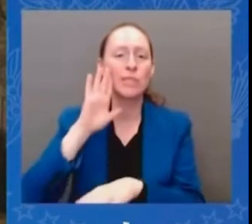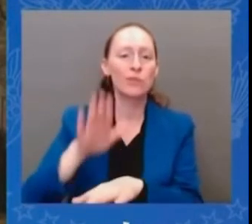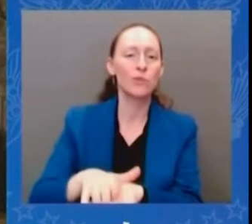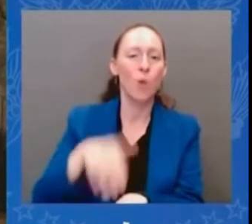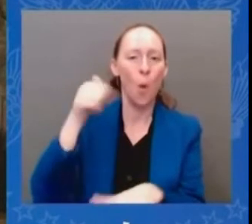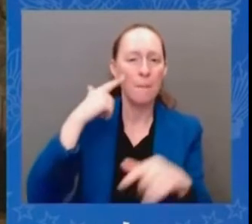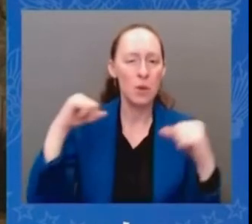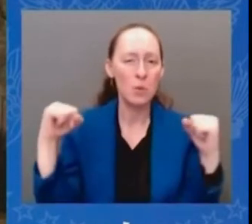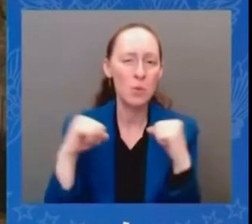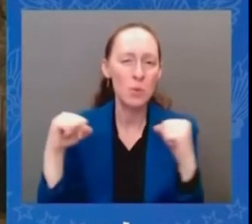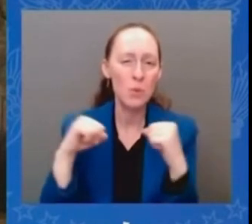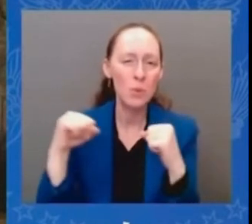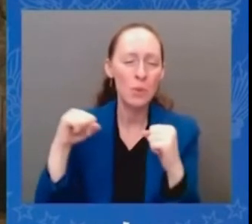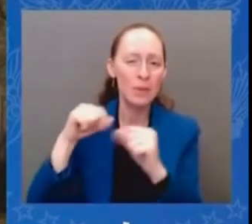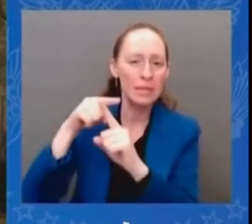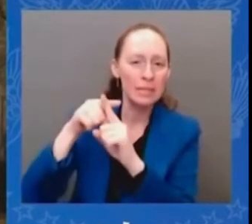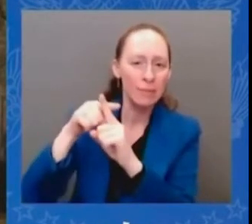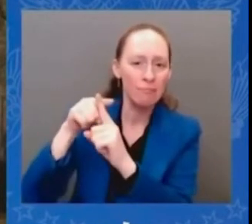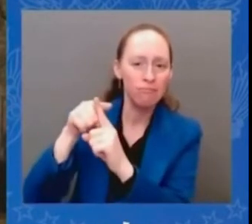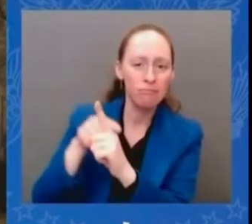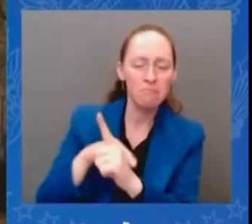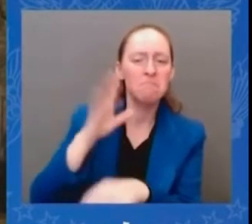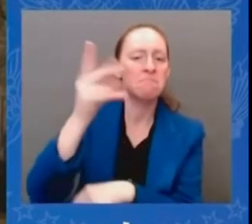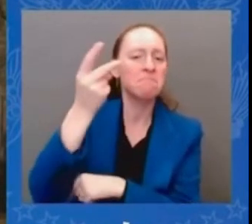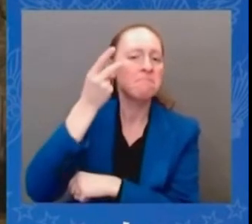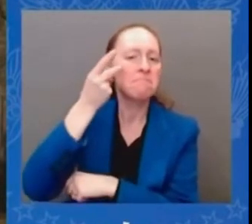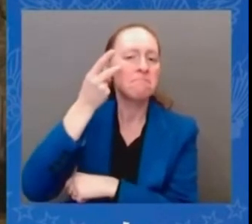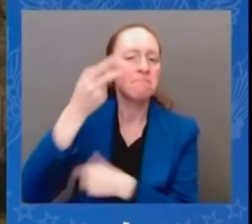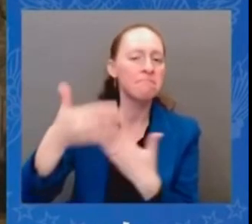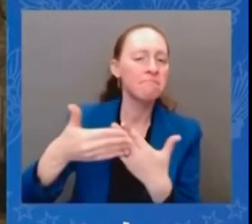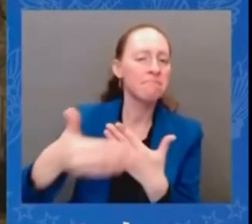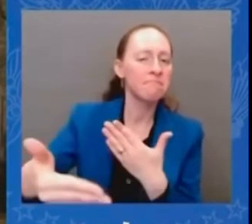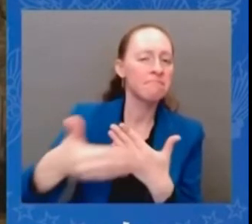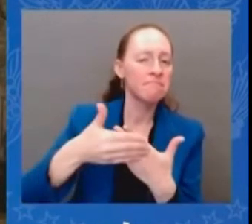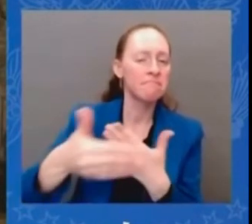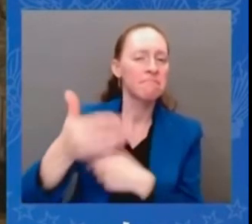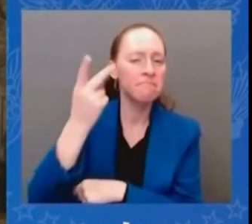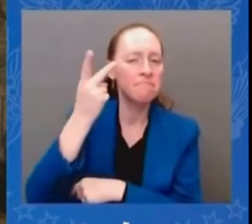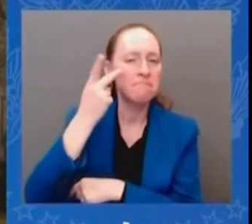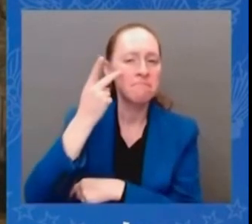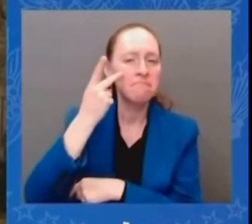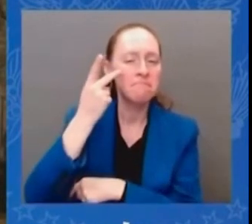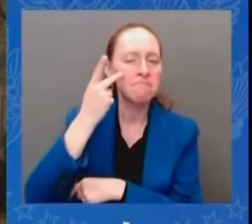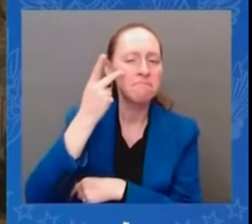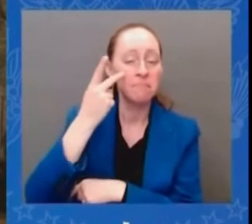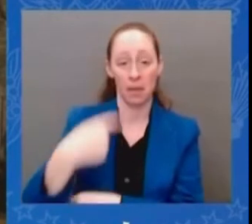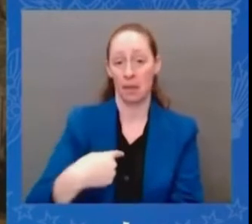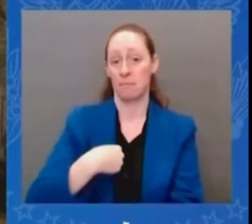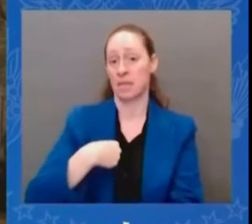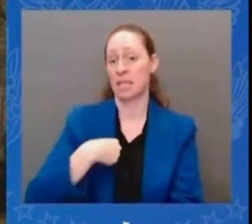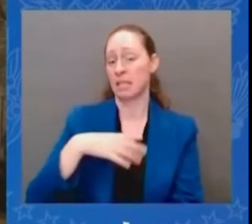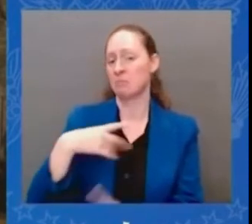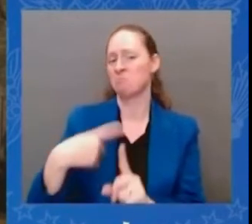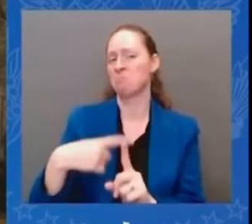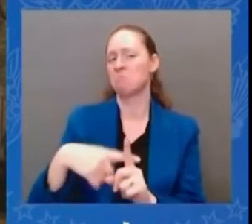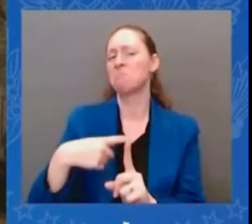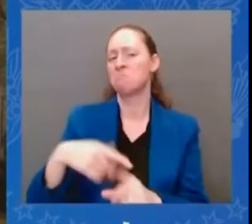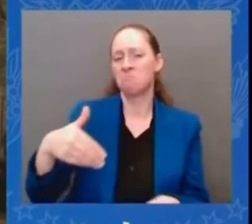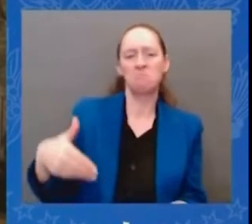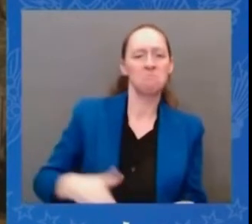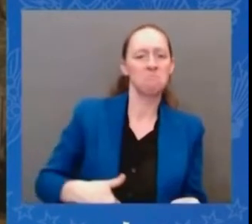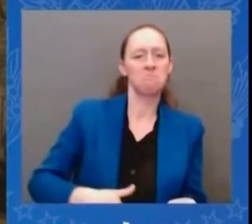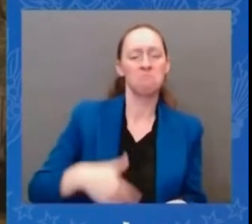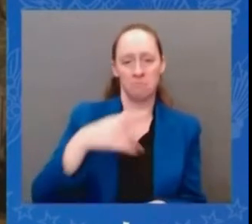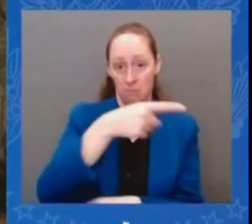that i'm confident that russia will not occupy or defend uh ukraine as they intended from the